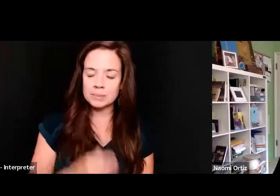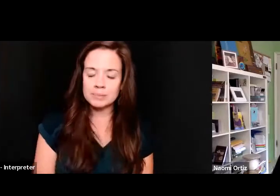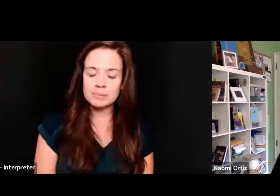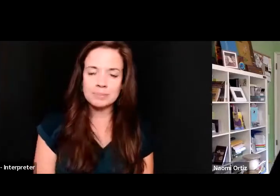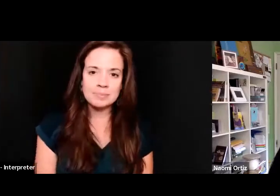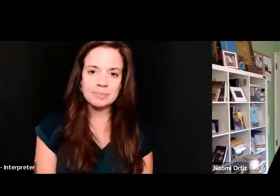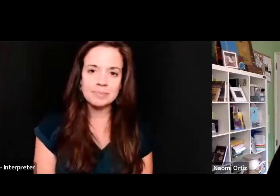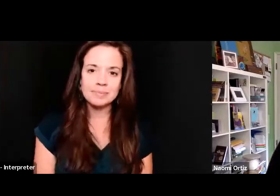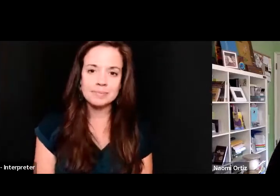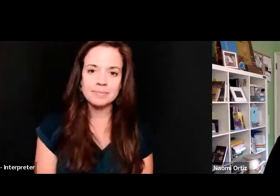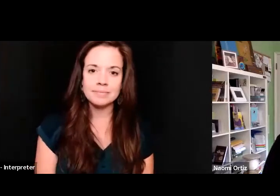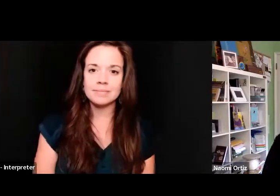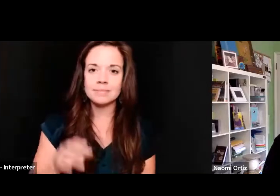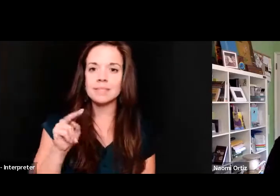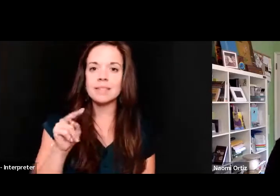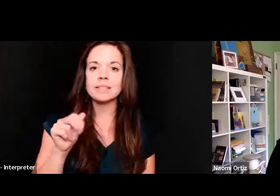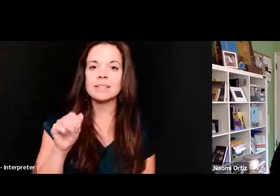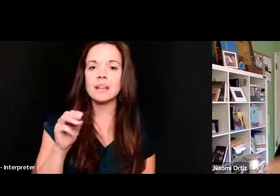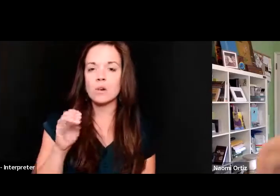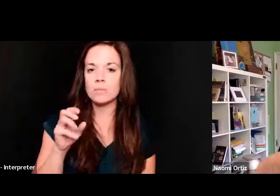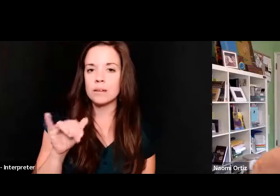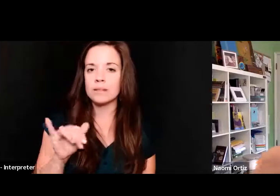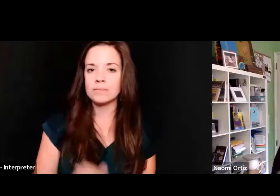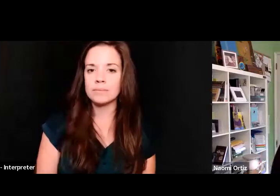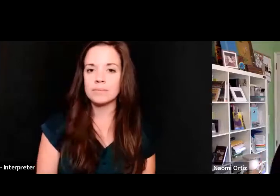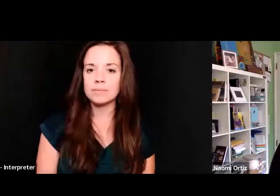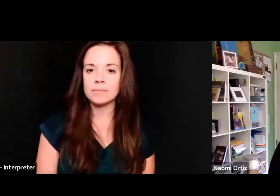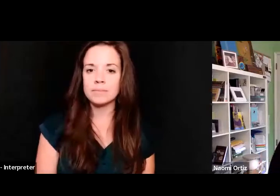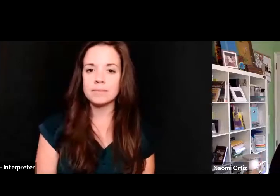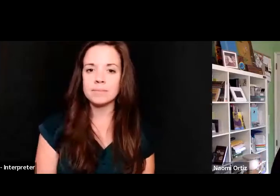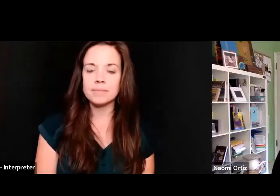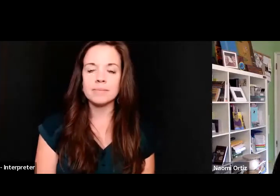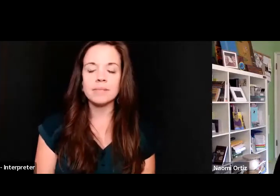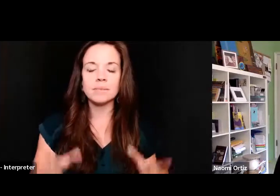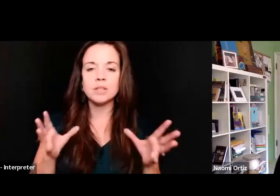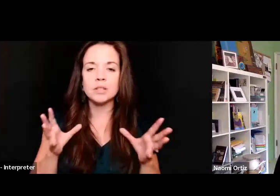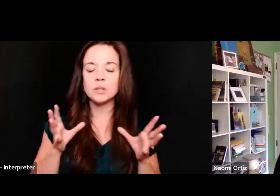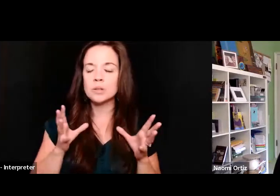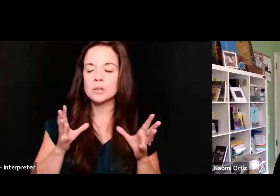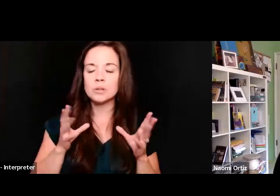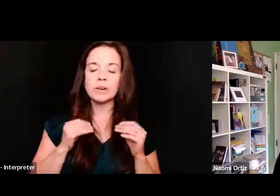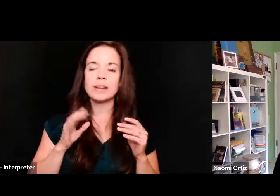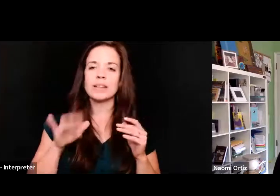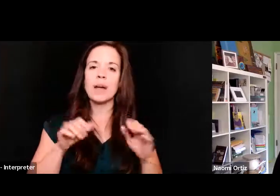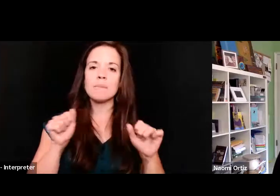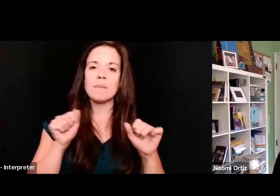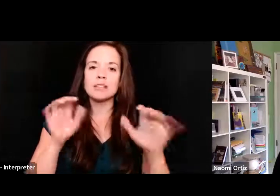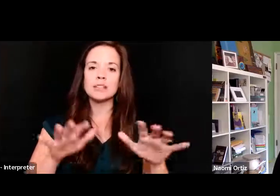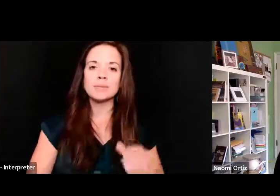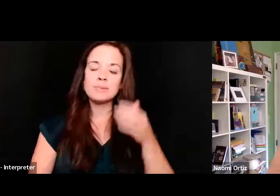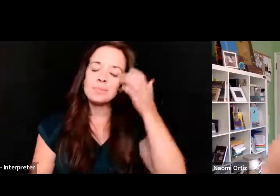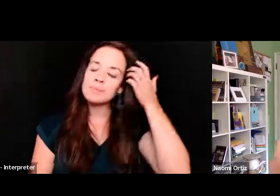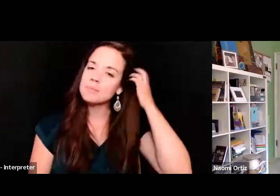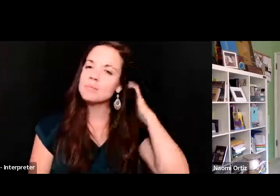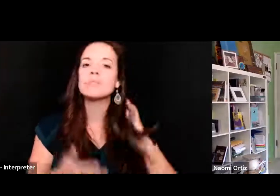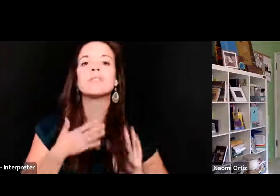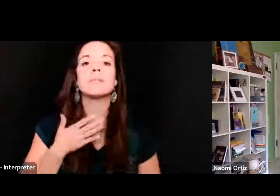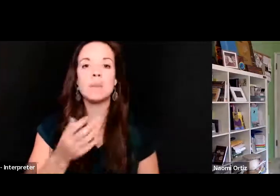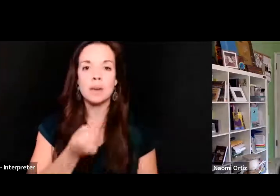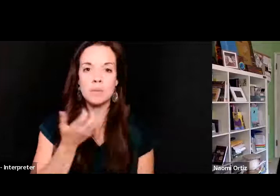This is Naomi soaking that magic in. So my poem actually